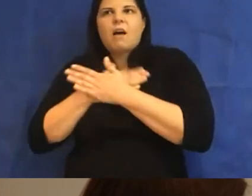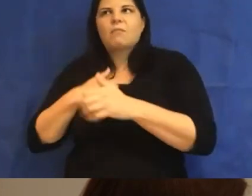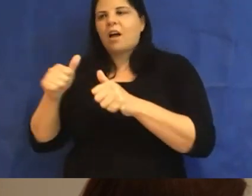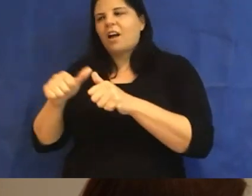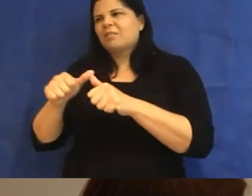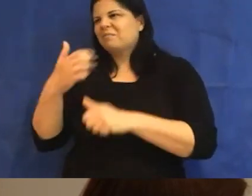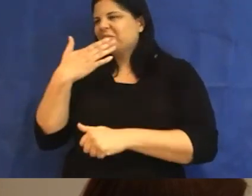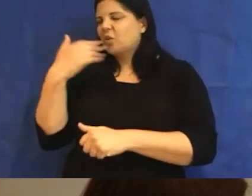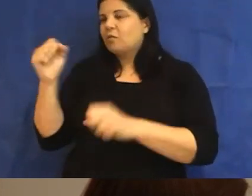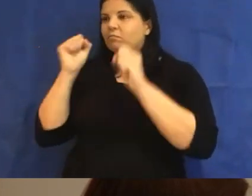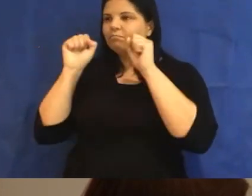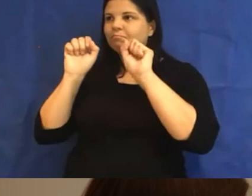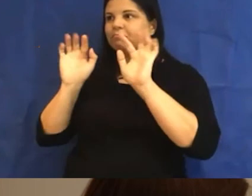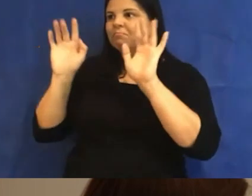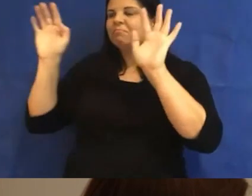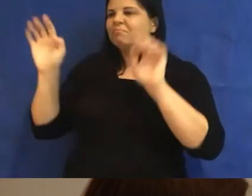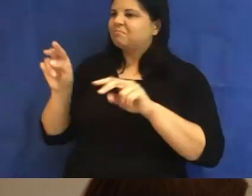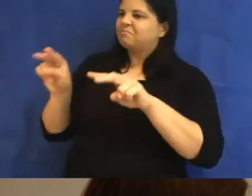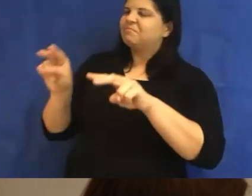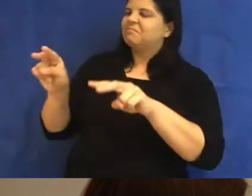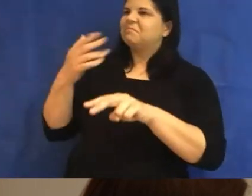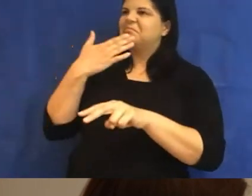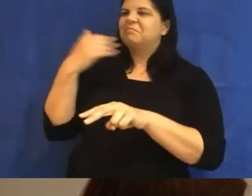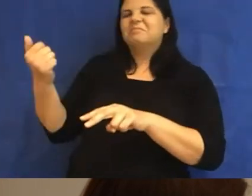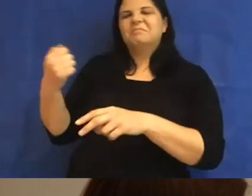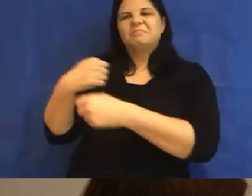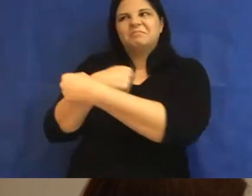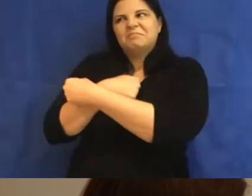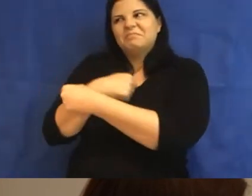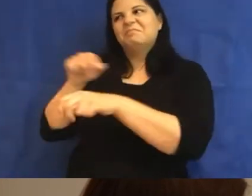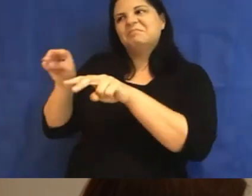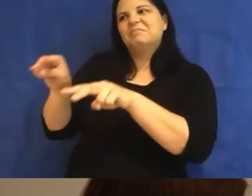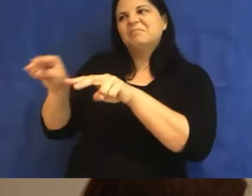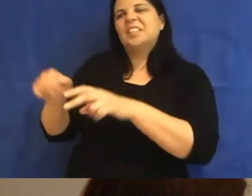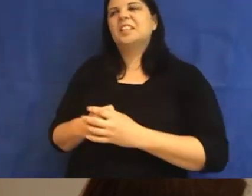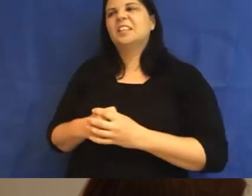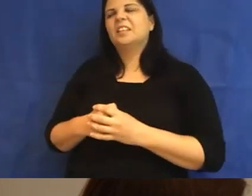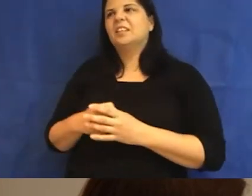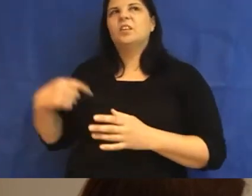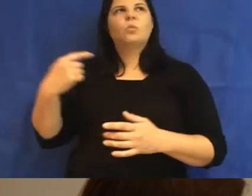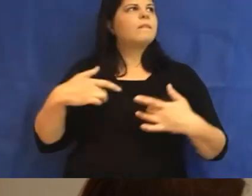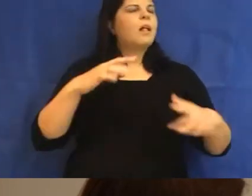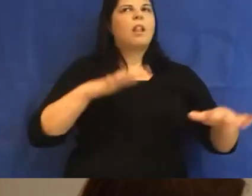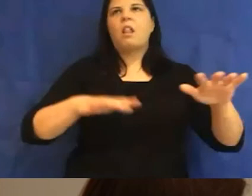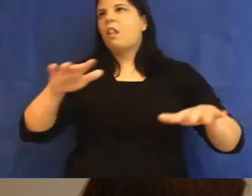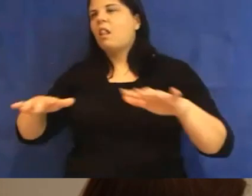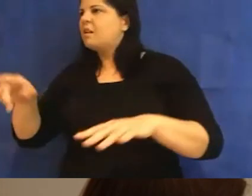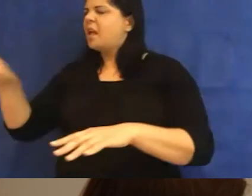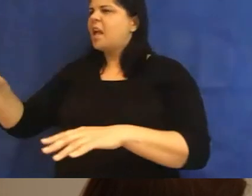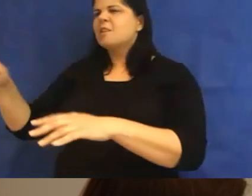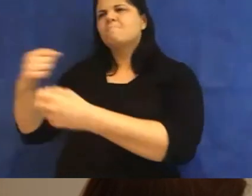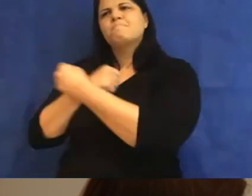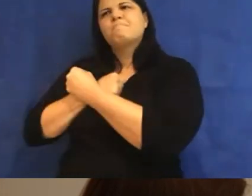eyes glitter and shine bright for us all to bask in, illuminating our way through the shadow we were all lost in. Two